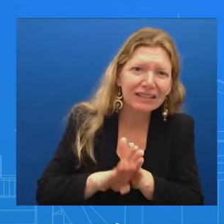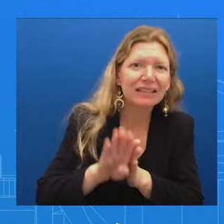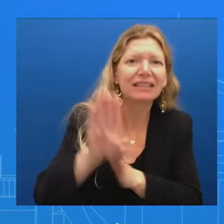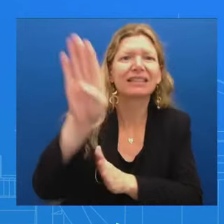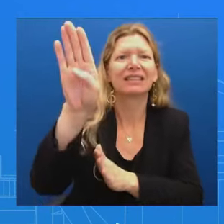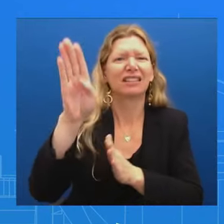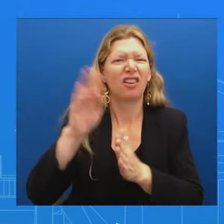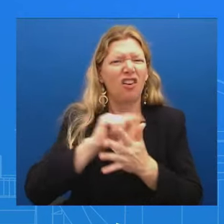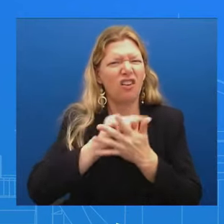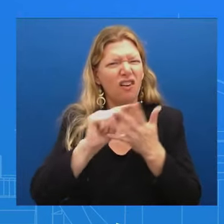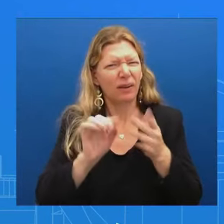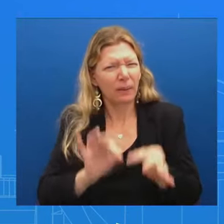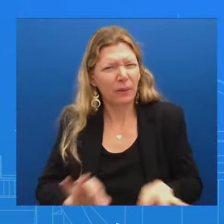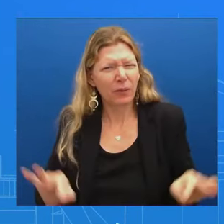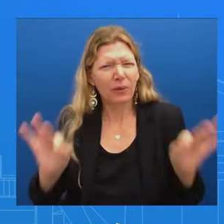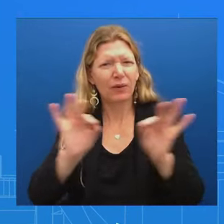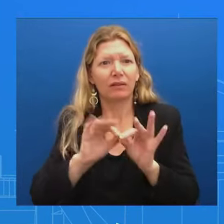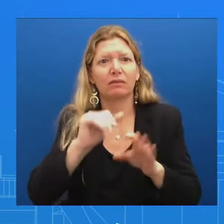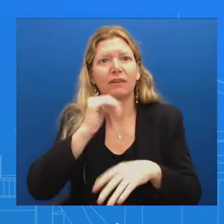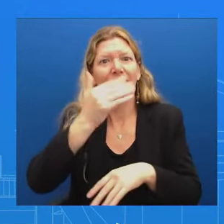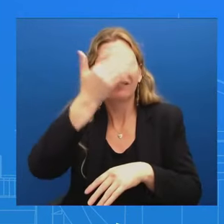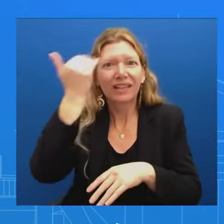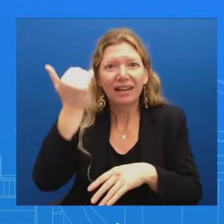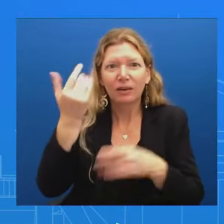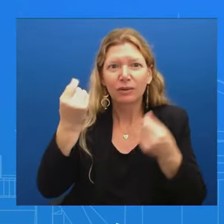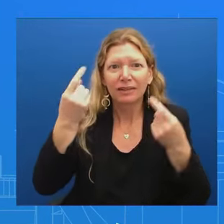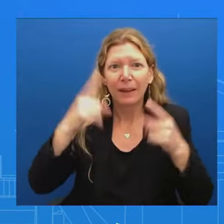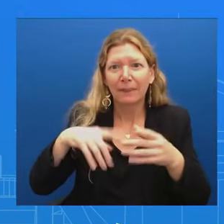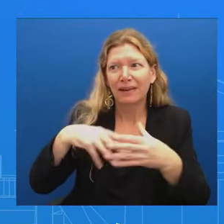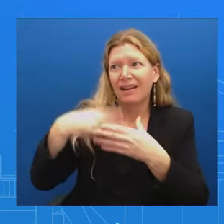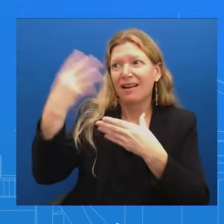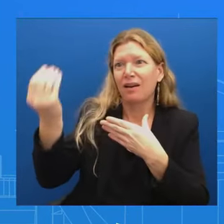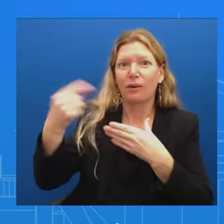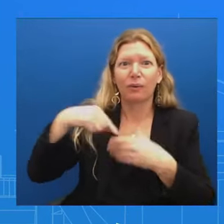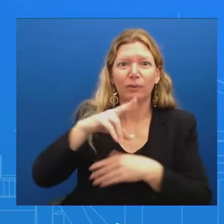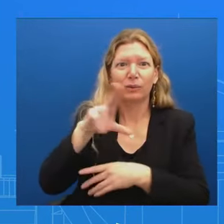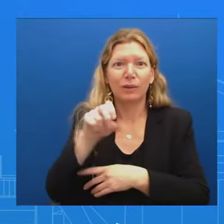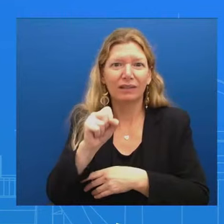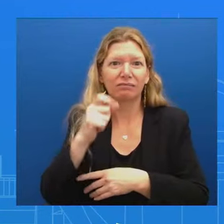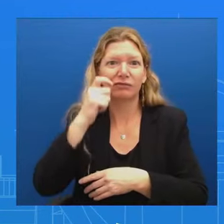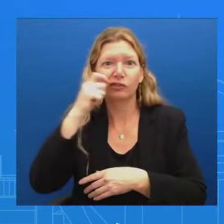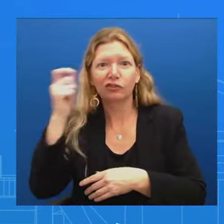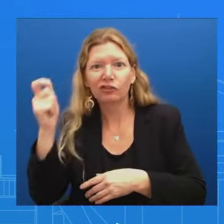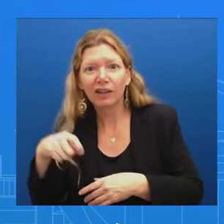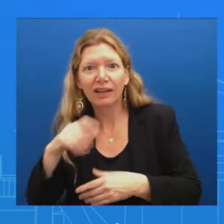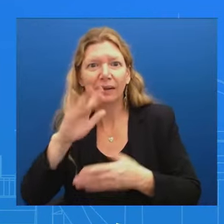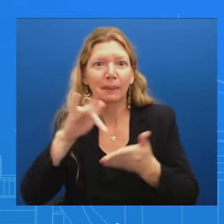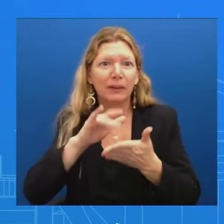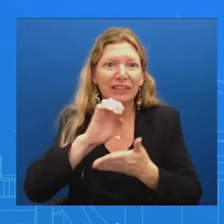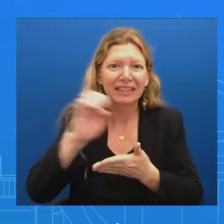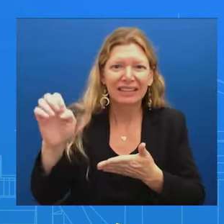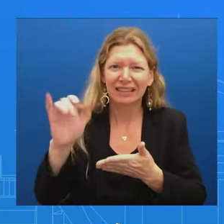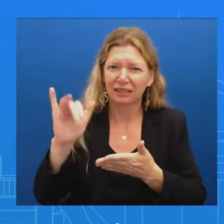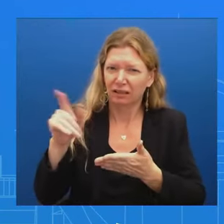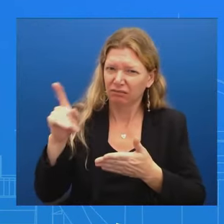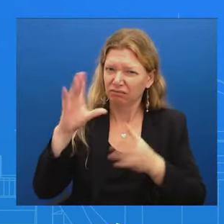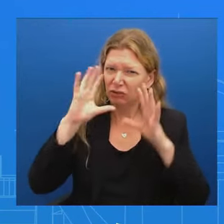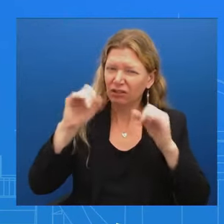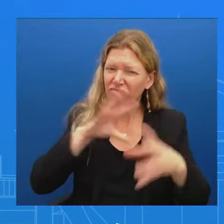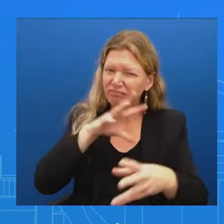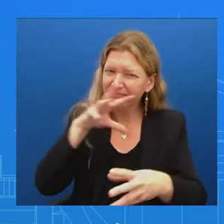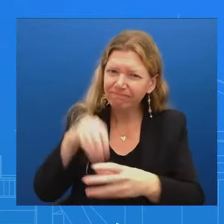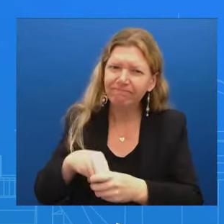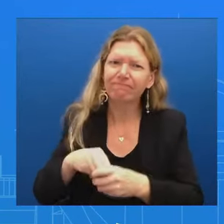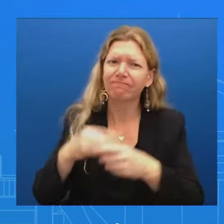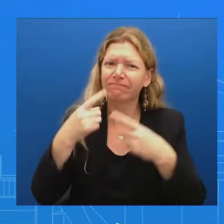East This is something that the President has been able to do In a pretty effective way And then just to follow up quickly on Matt's